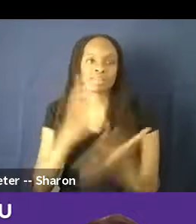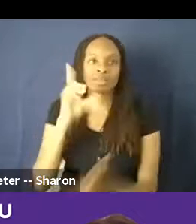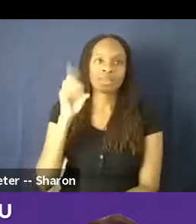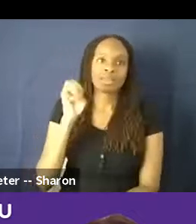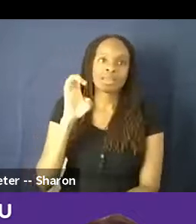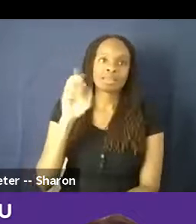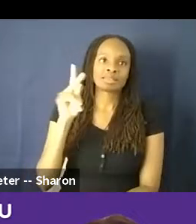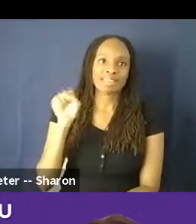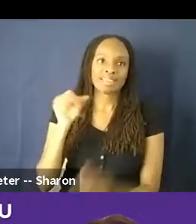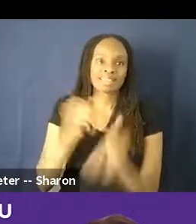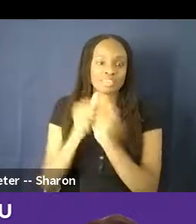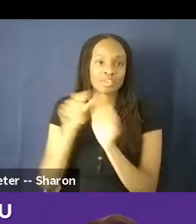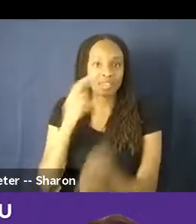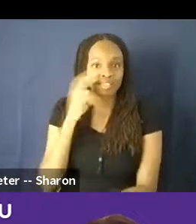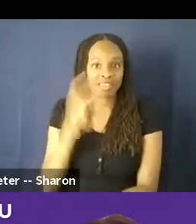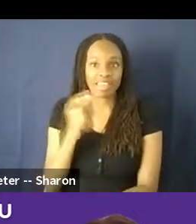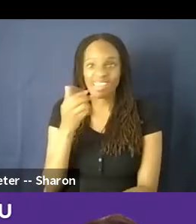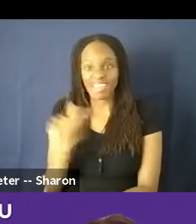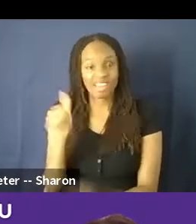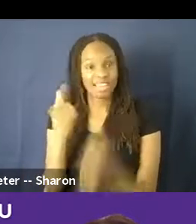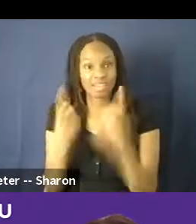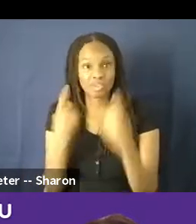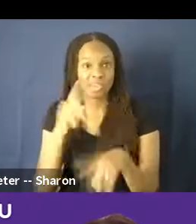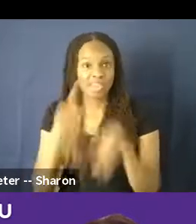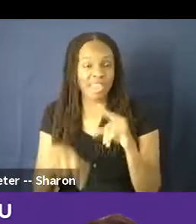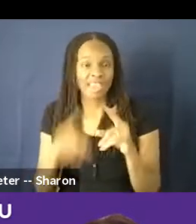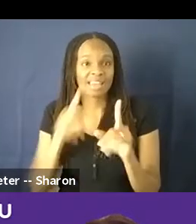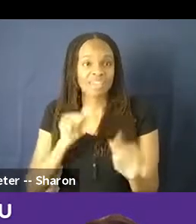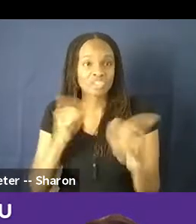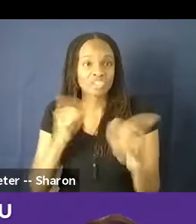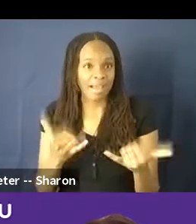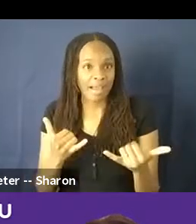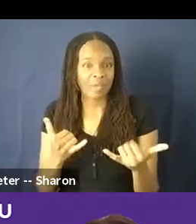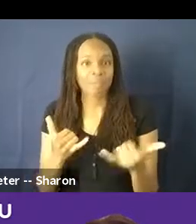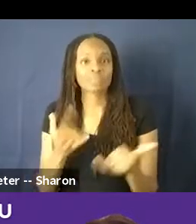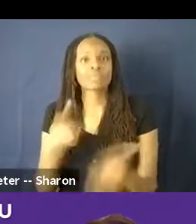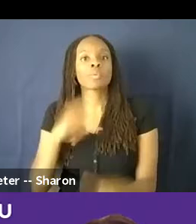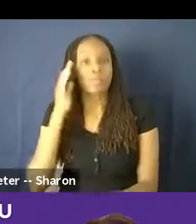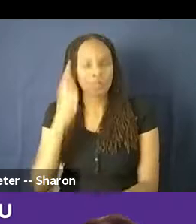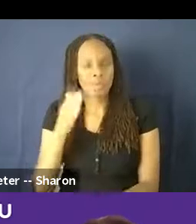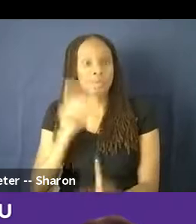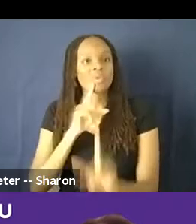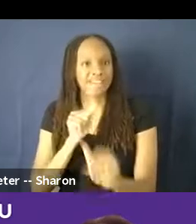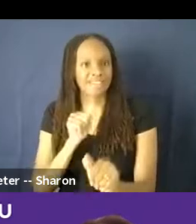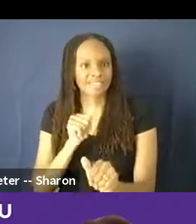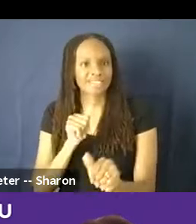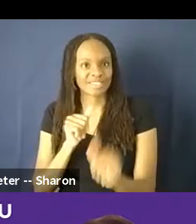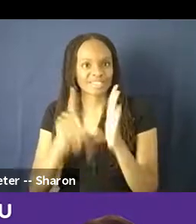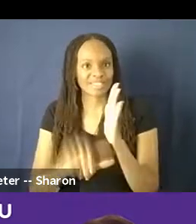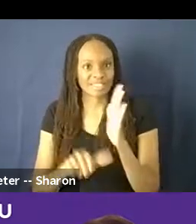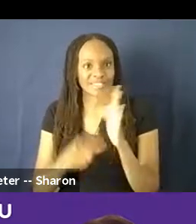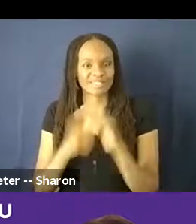then any of the questions that were posed in the Q&A that we couldn't answer now, we will get back to you with some answers if we can. And